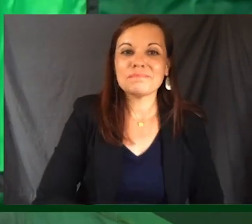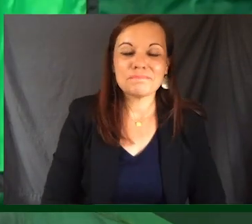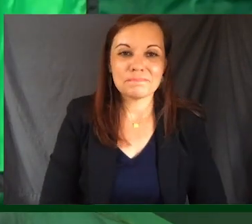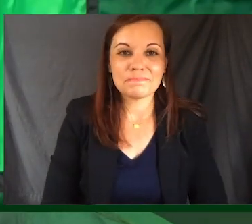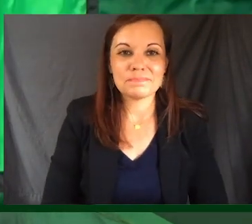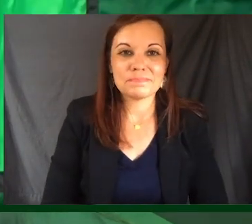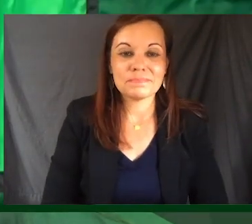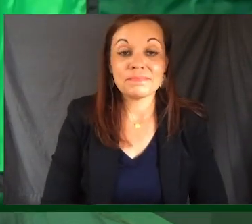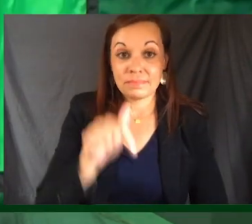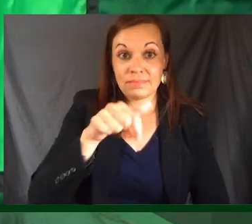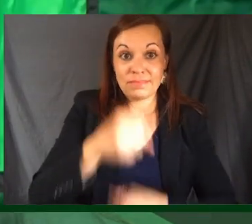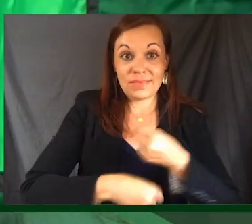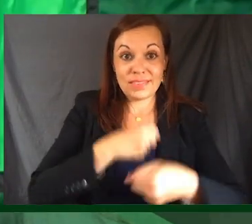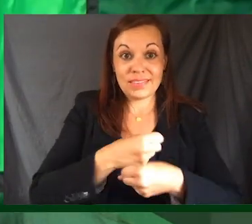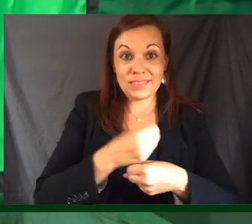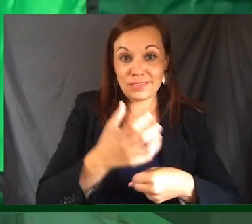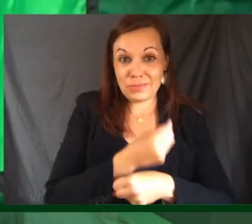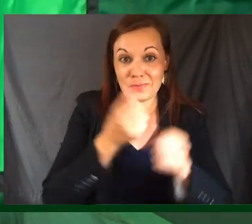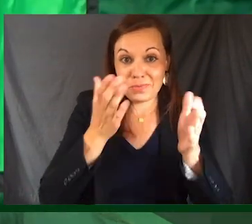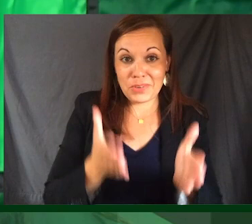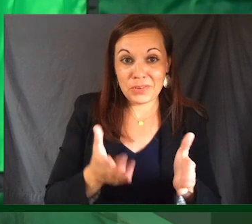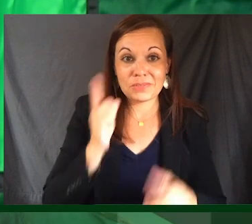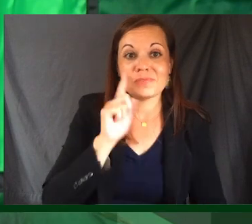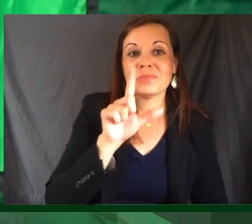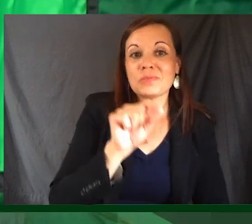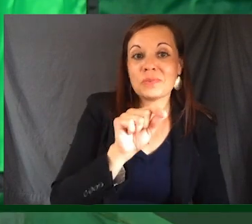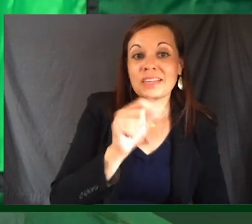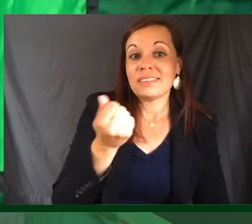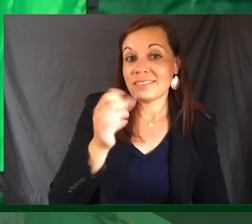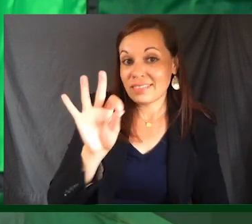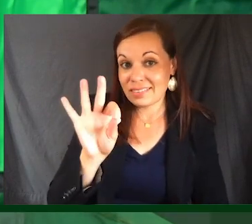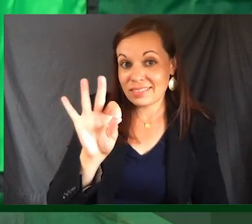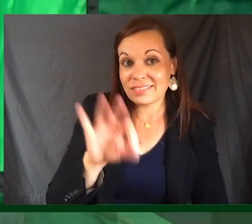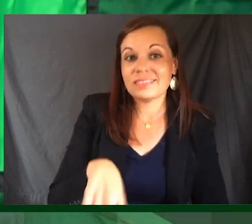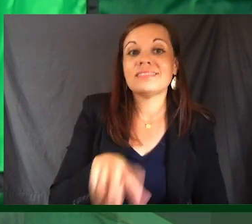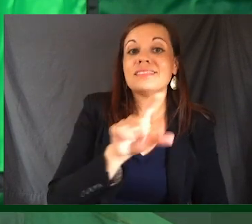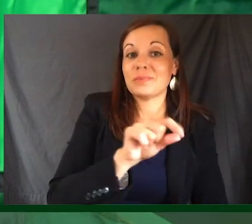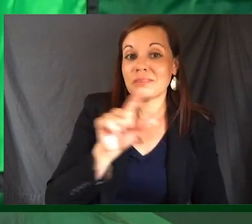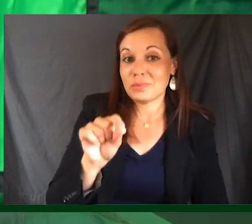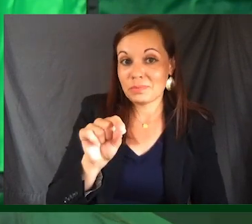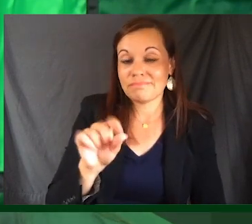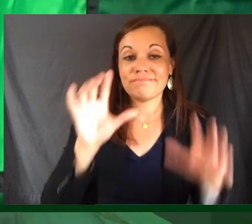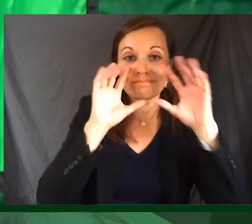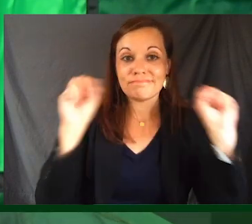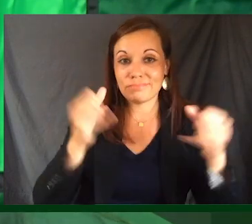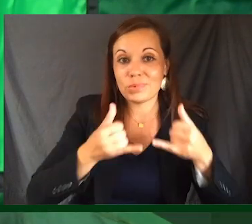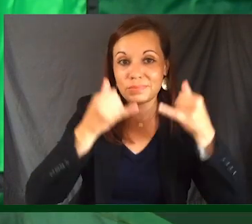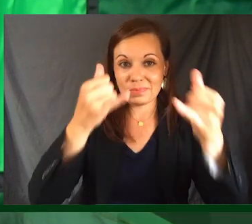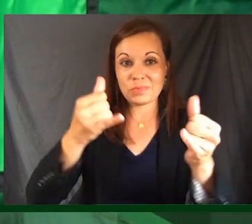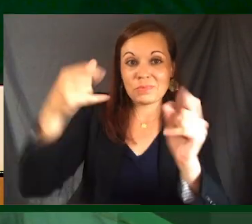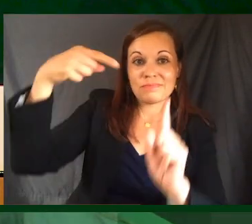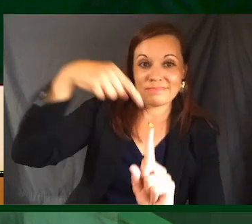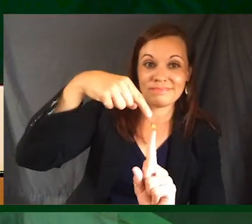This year's winner of the 2019-2020 President's Award